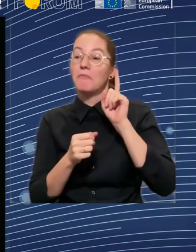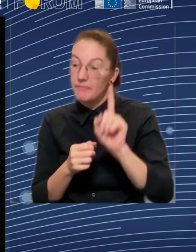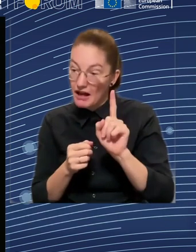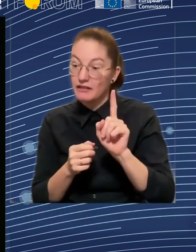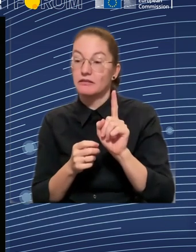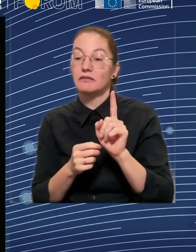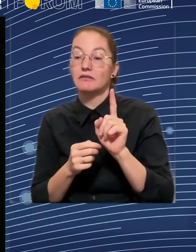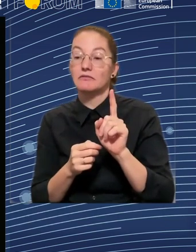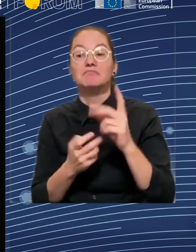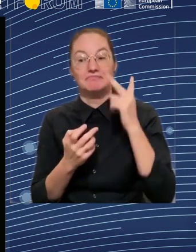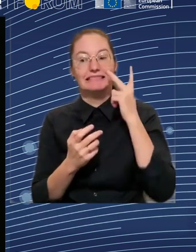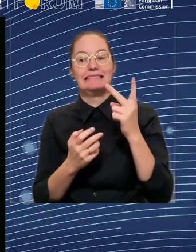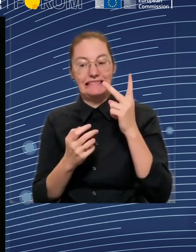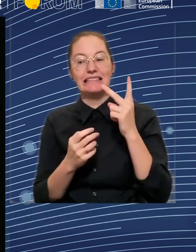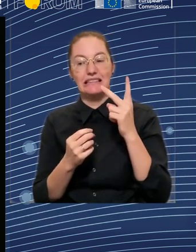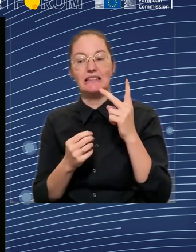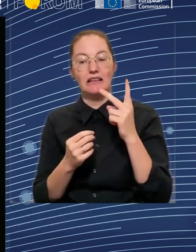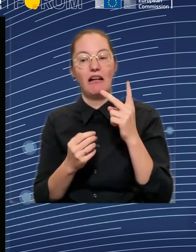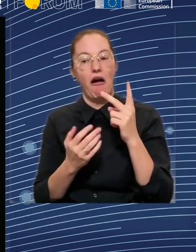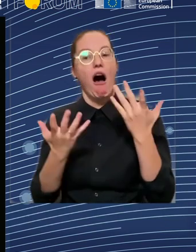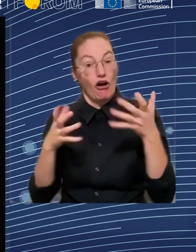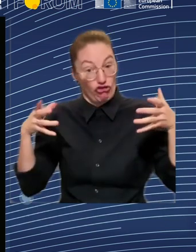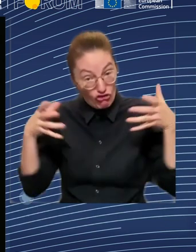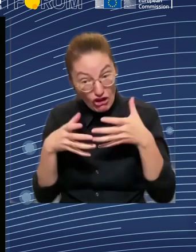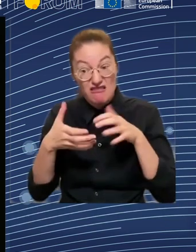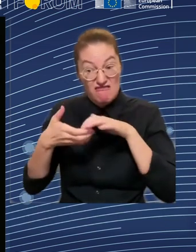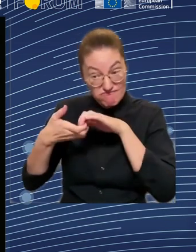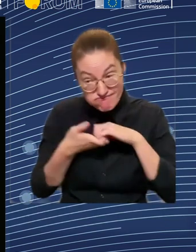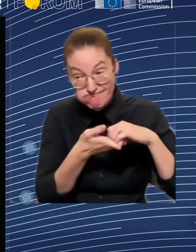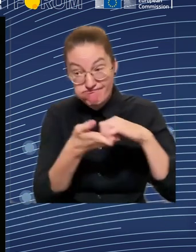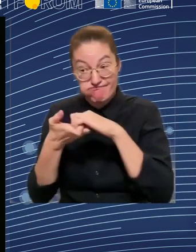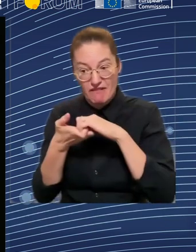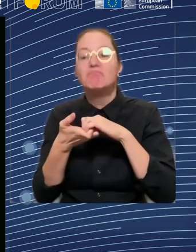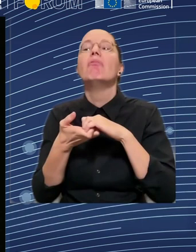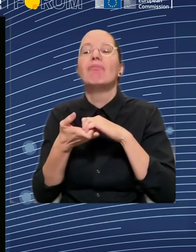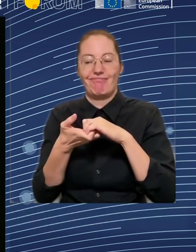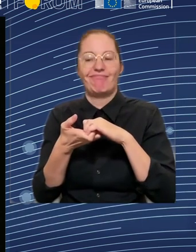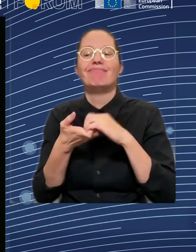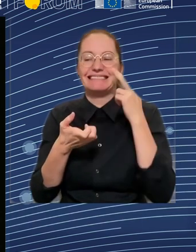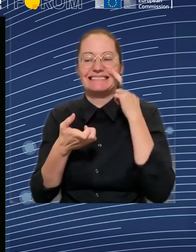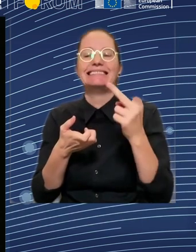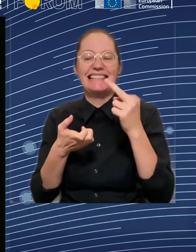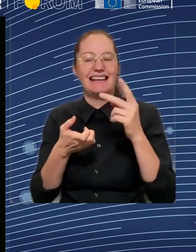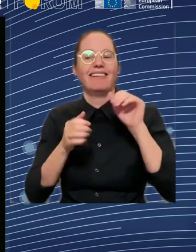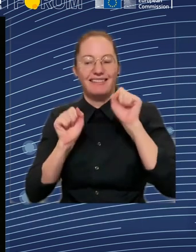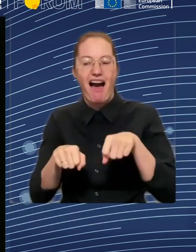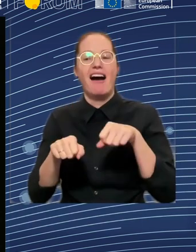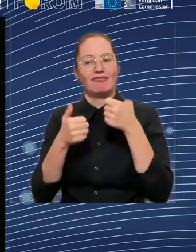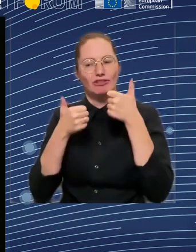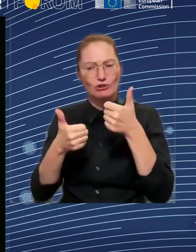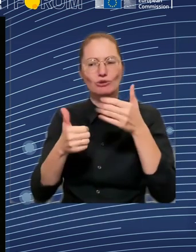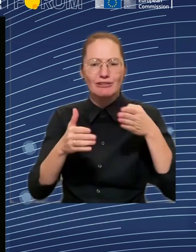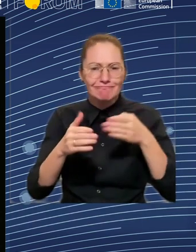are there any gaps for social policy at EU level and where should the pillar go? I mean, taking into account that